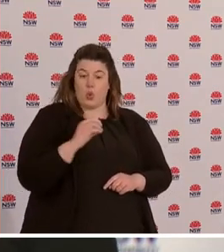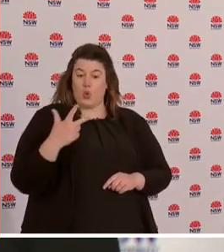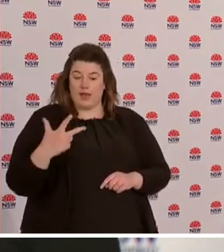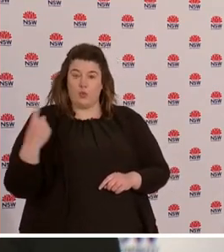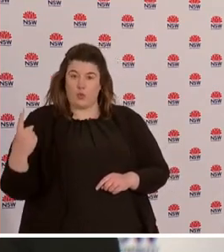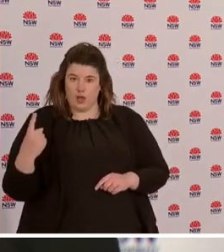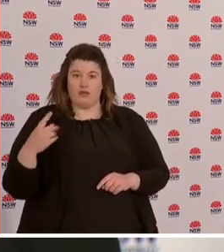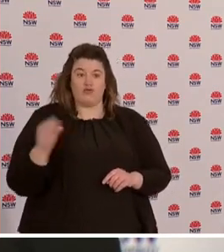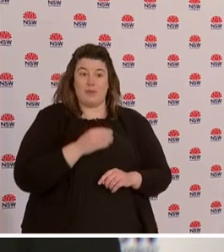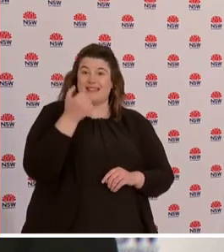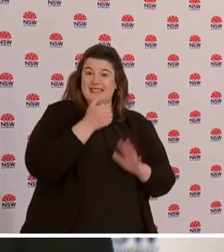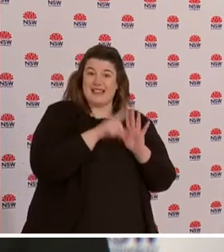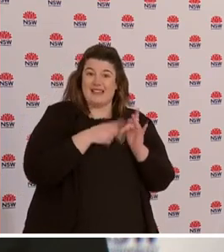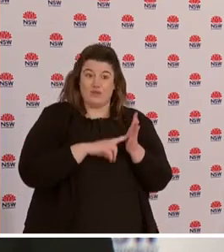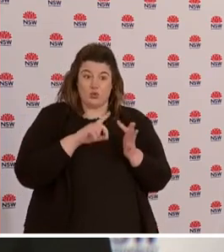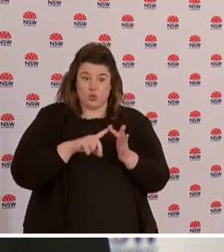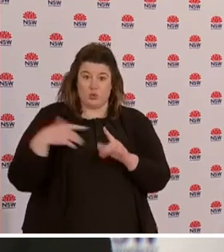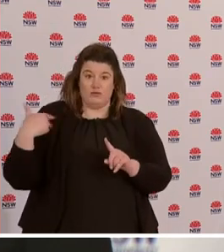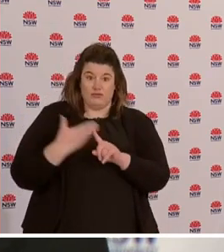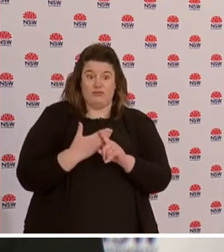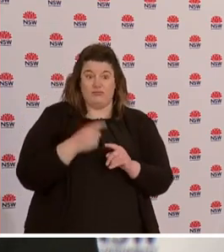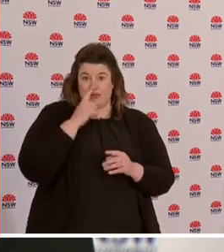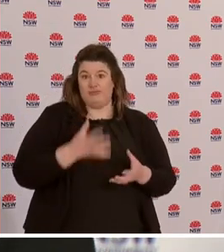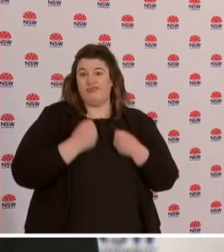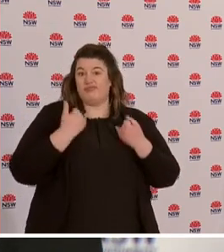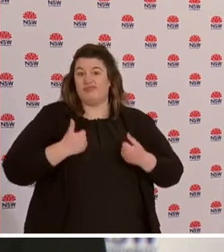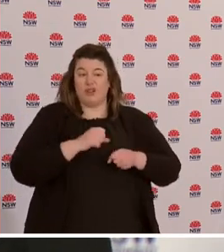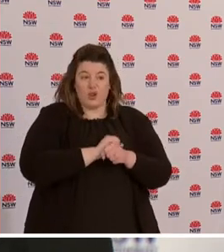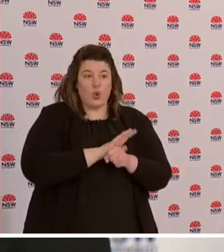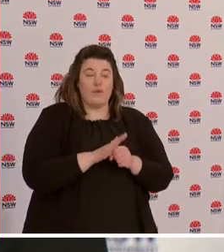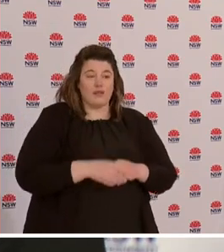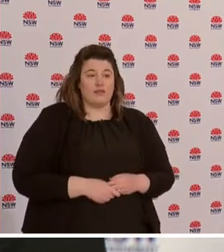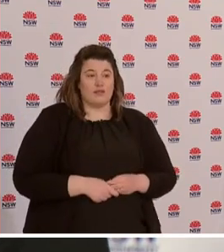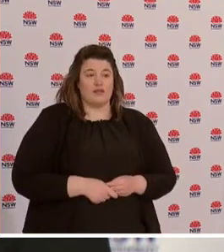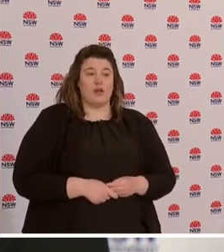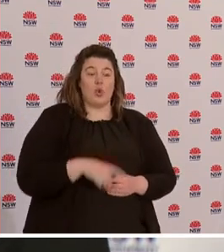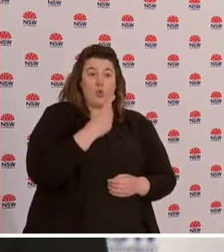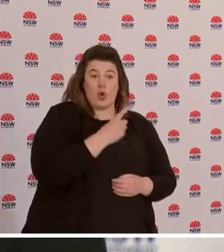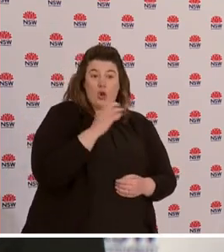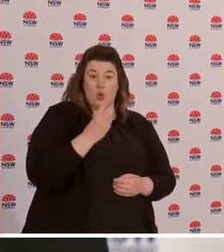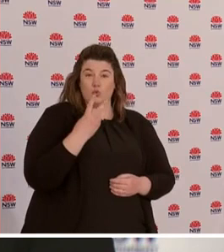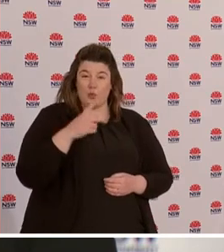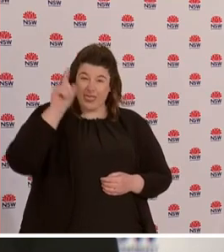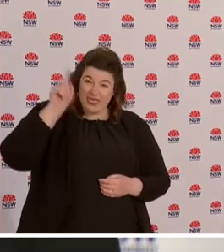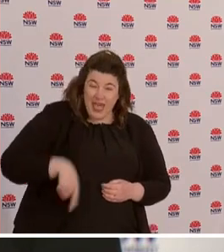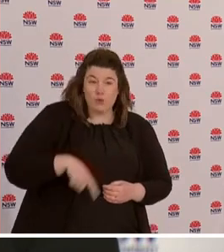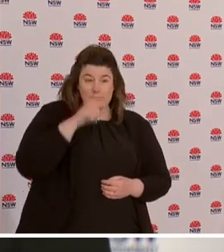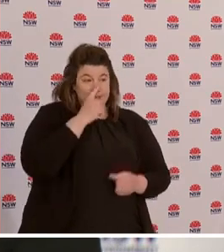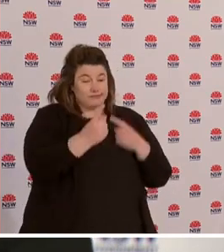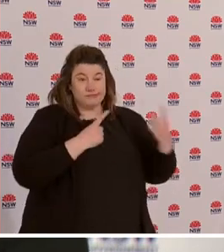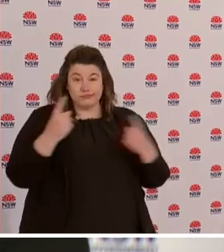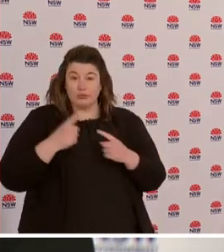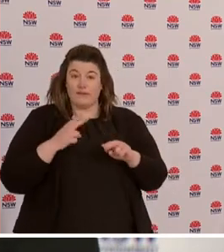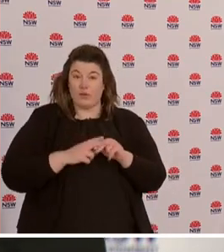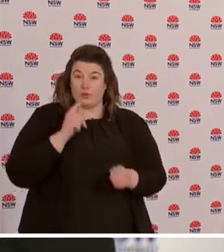2021. And a record number of over 102,000 tests were done yesterday. So thanks very much to the community